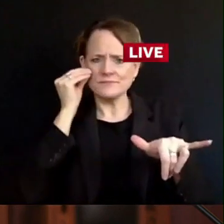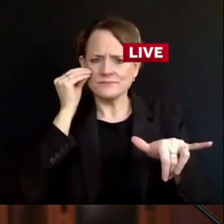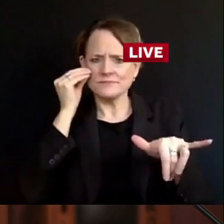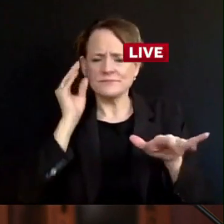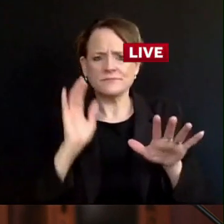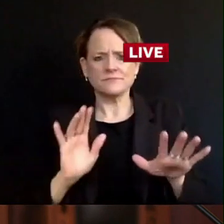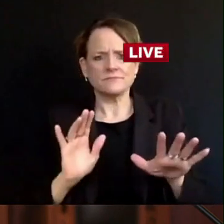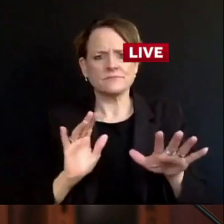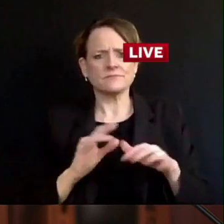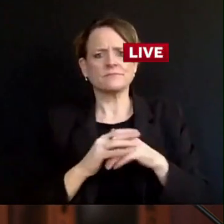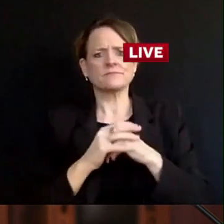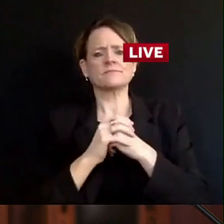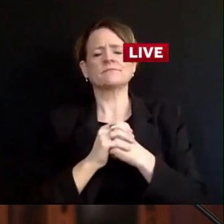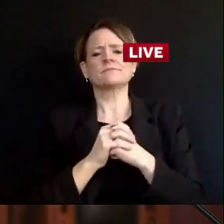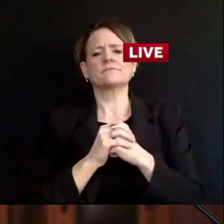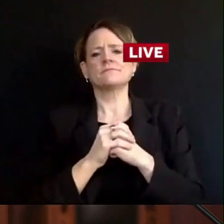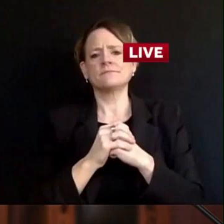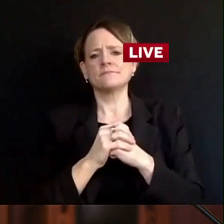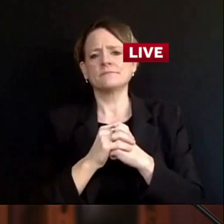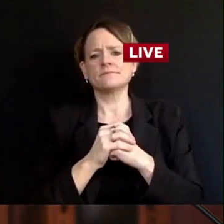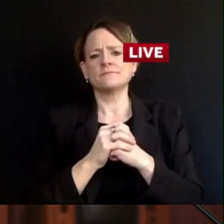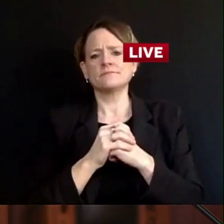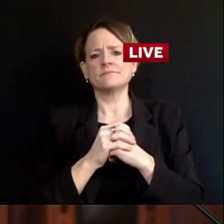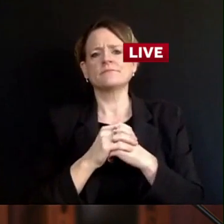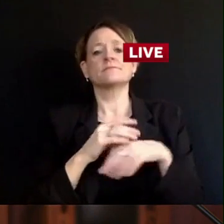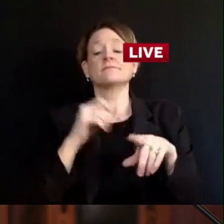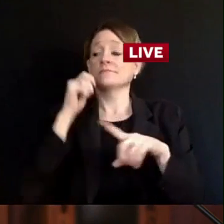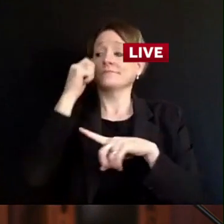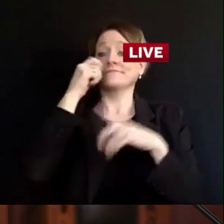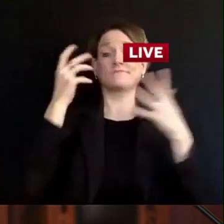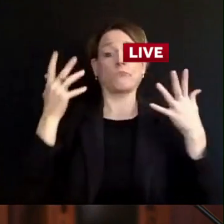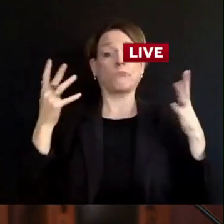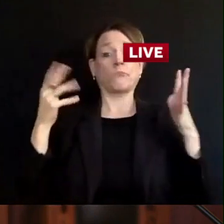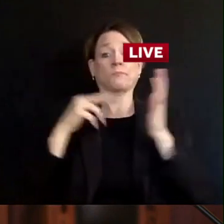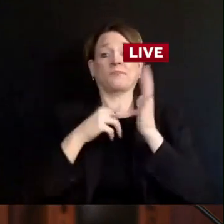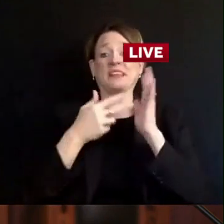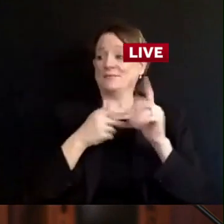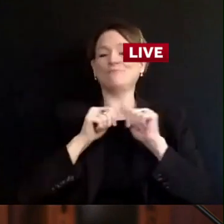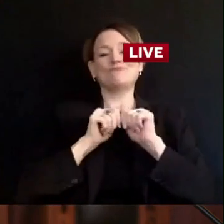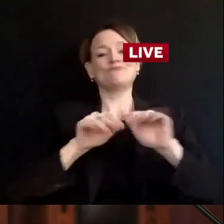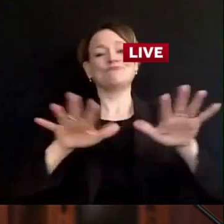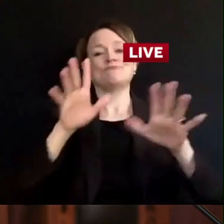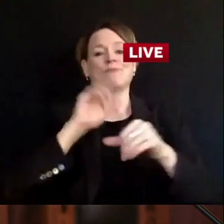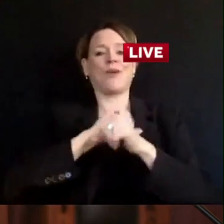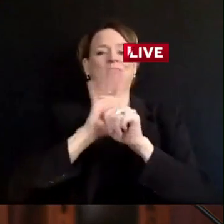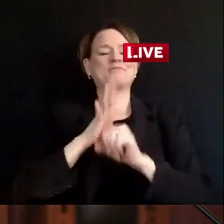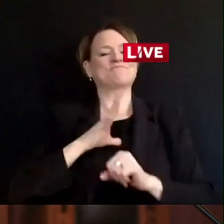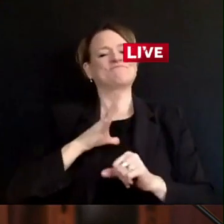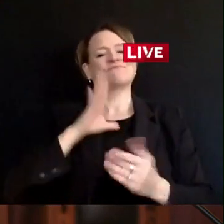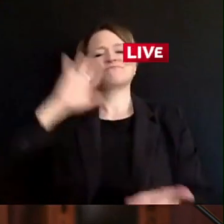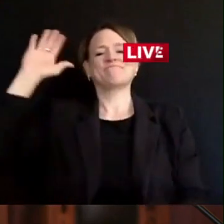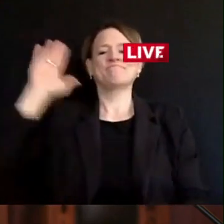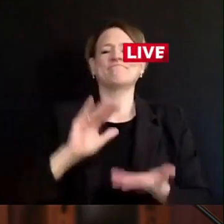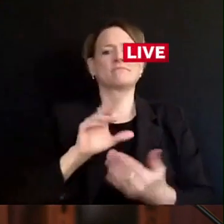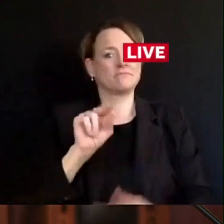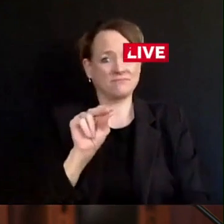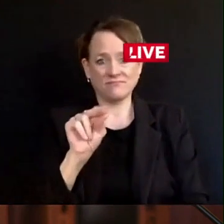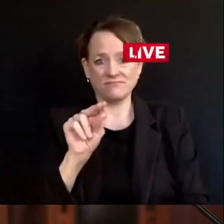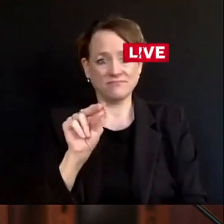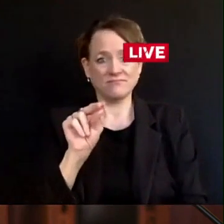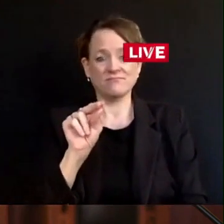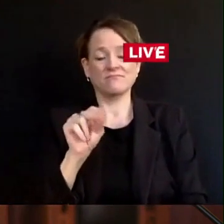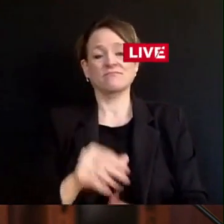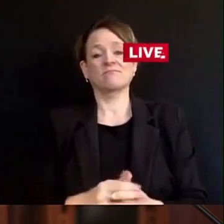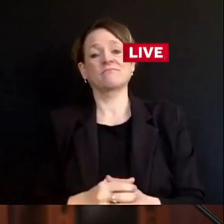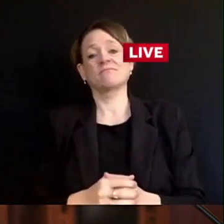What we do after testing is what matters, and the safest choice is to stay home. Staying home is how we flattened the